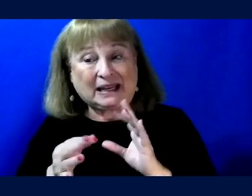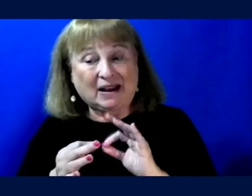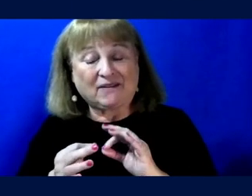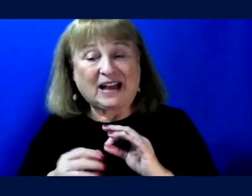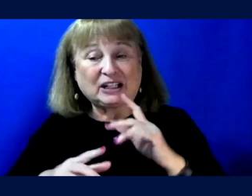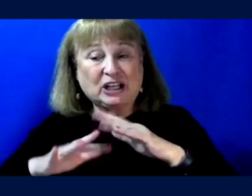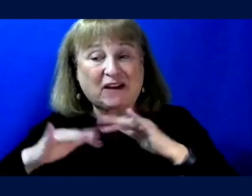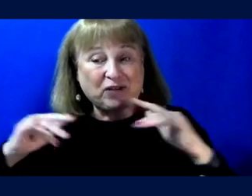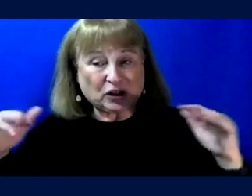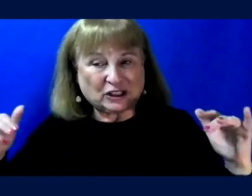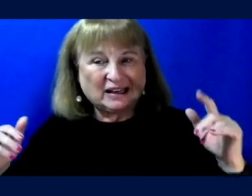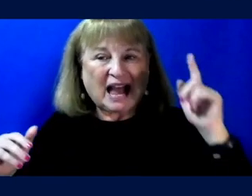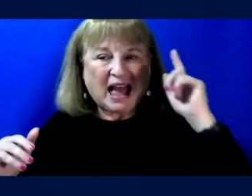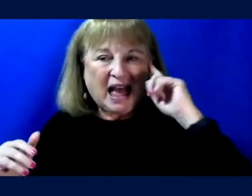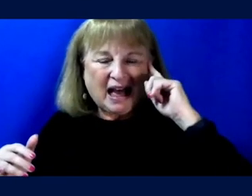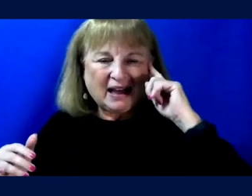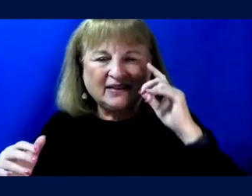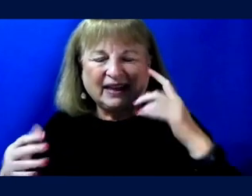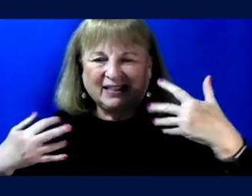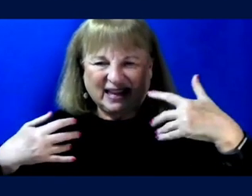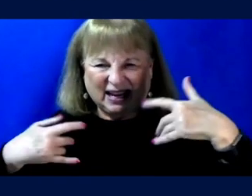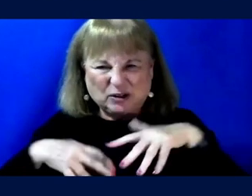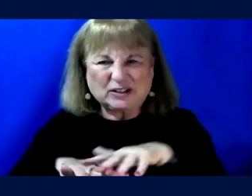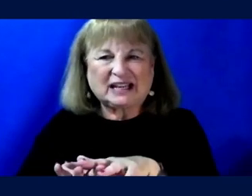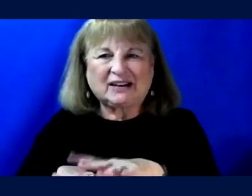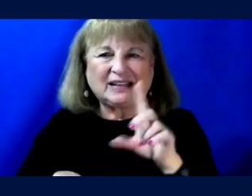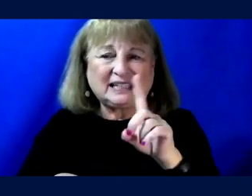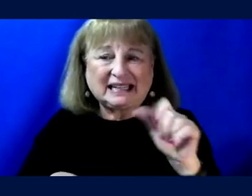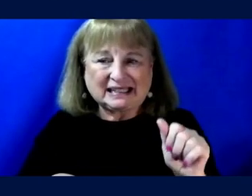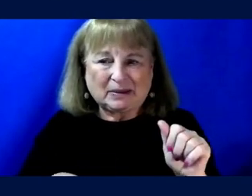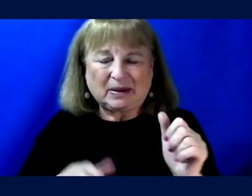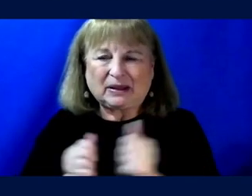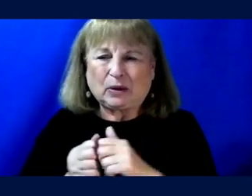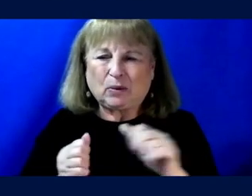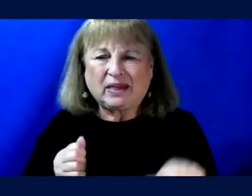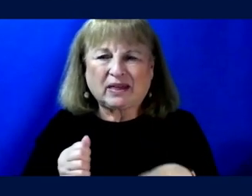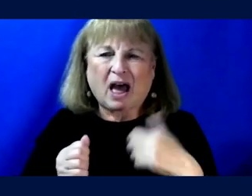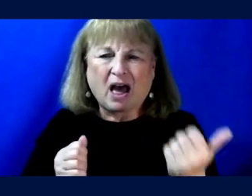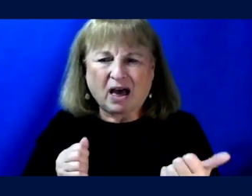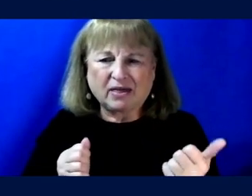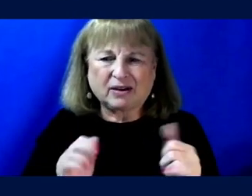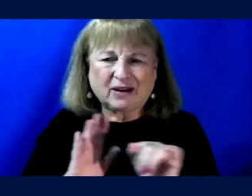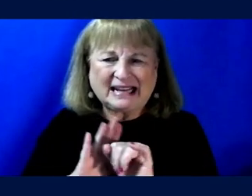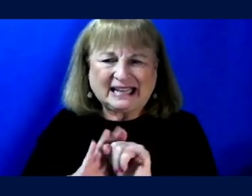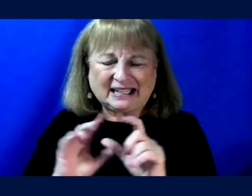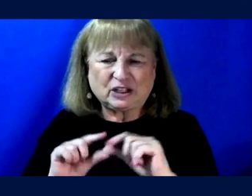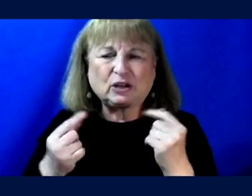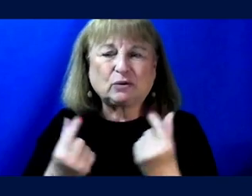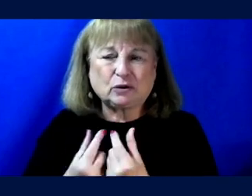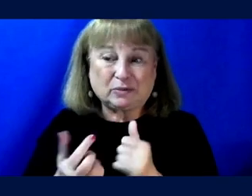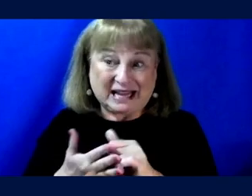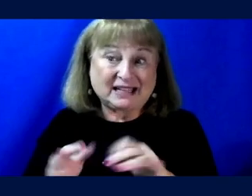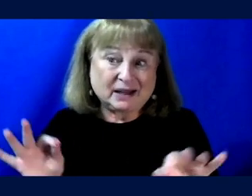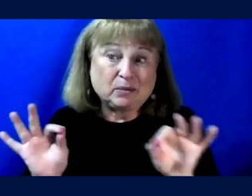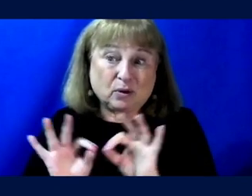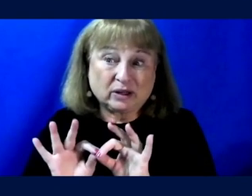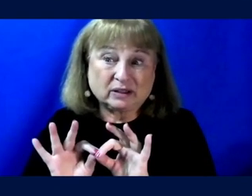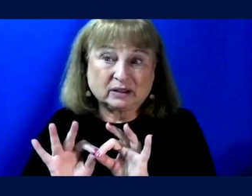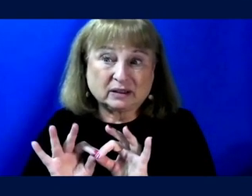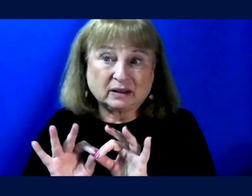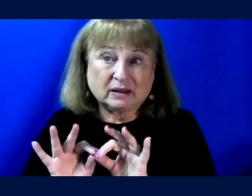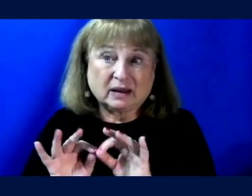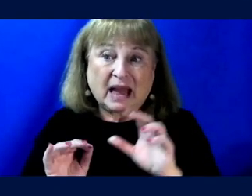diversity, I feel like the intersectionality of disability with other identity groupings is important. So Anna